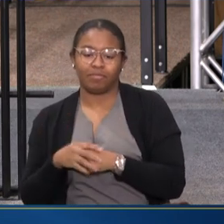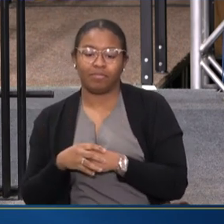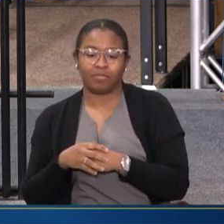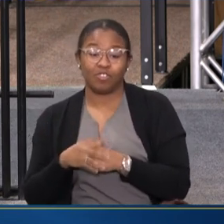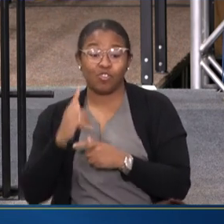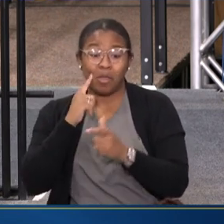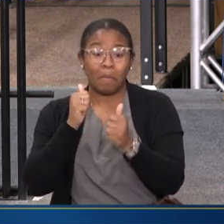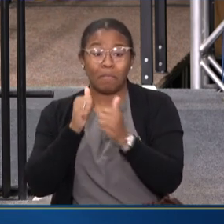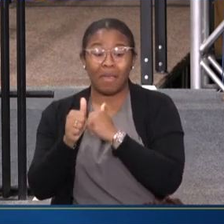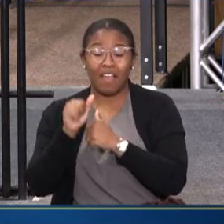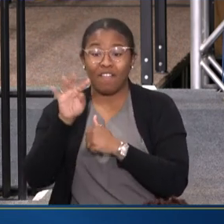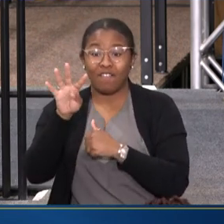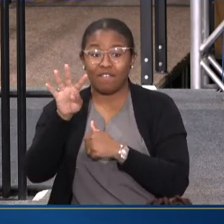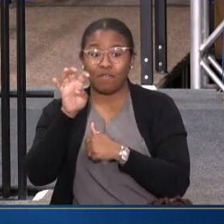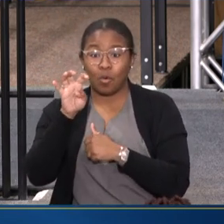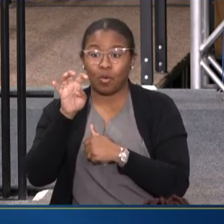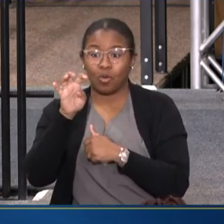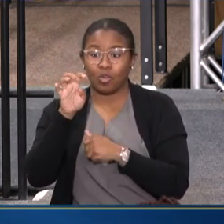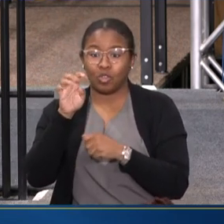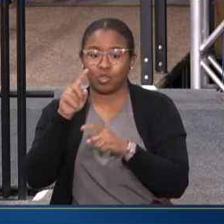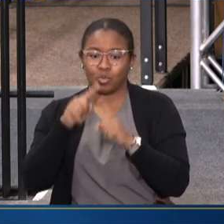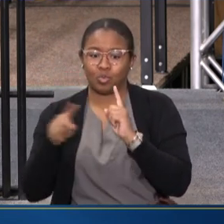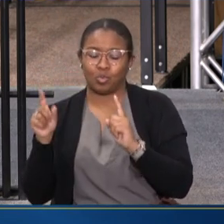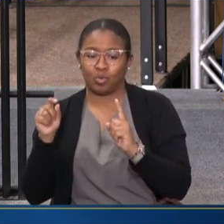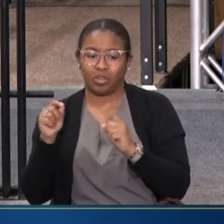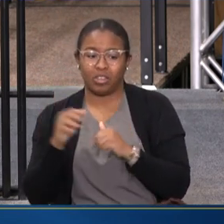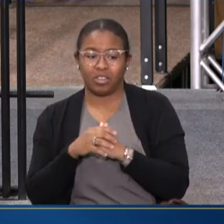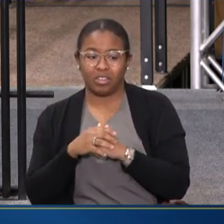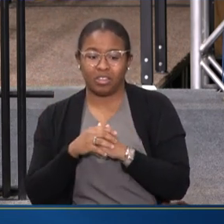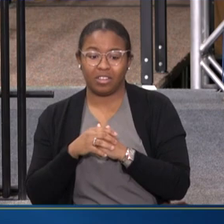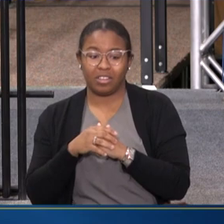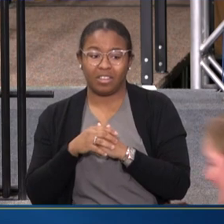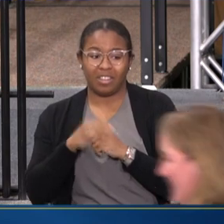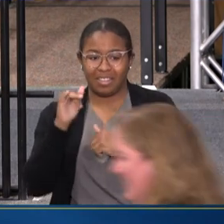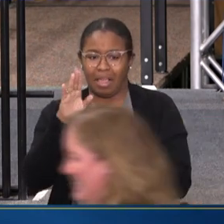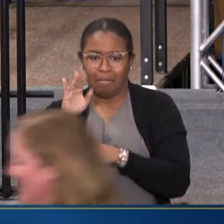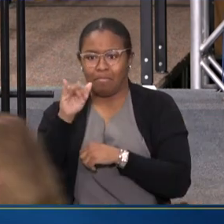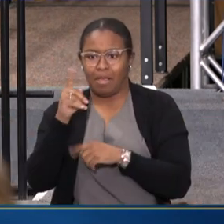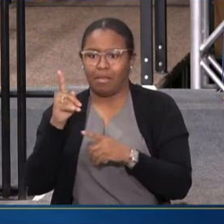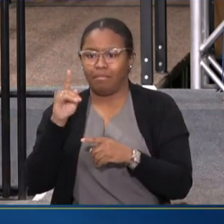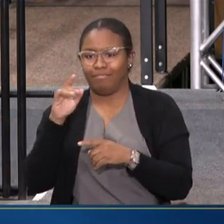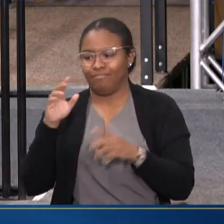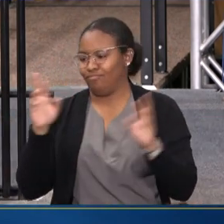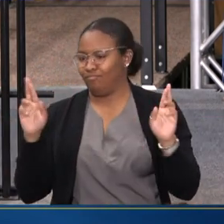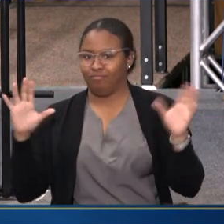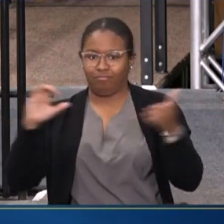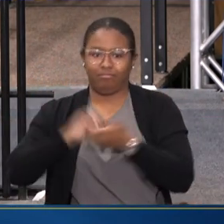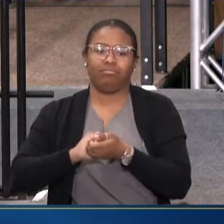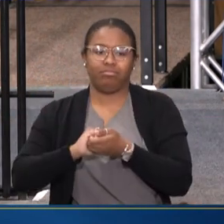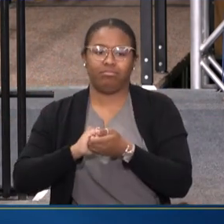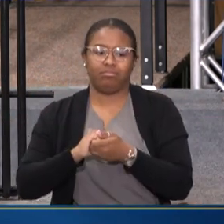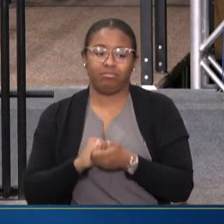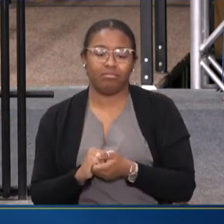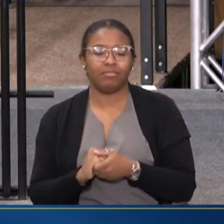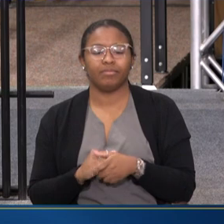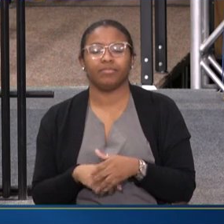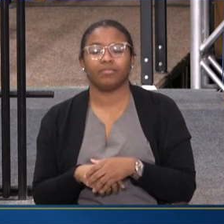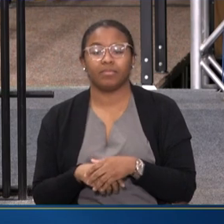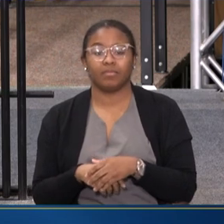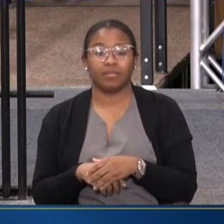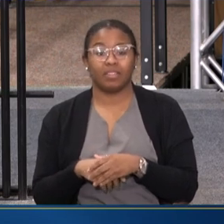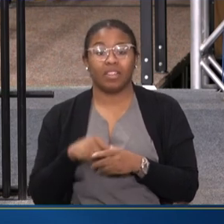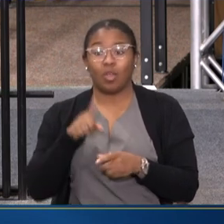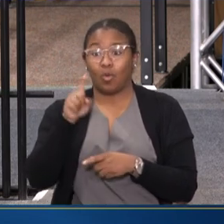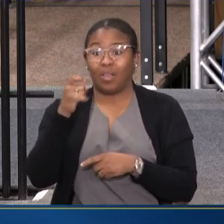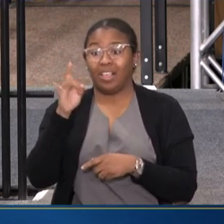IT PASSED 402 TO 20. TALK ABOUT BIPARTISANSHIP. THAT'S WHAT THAT WAS. IN THE 118TH